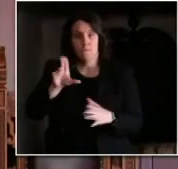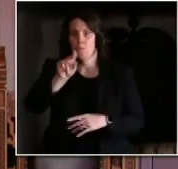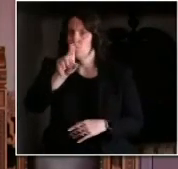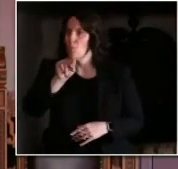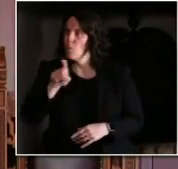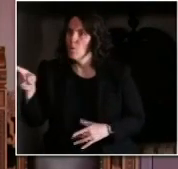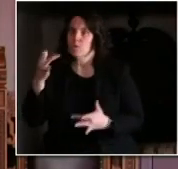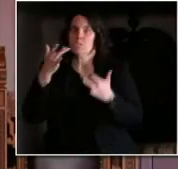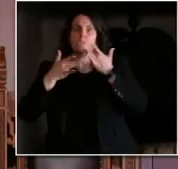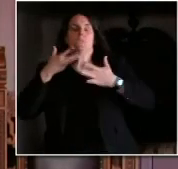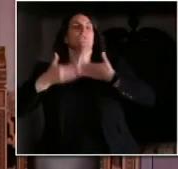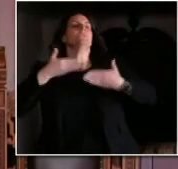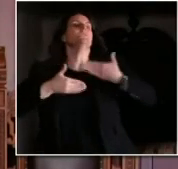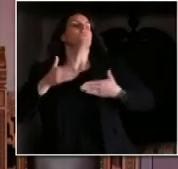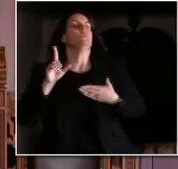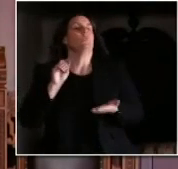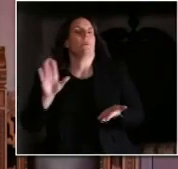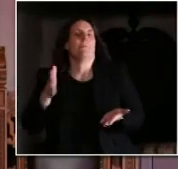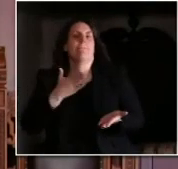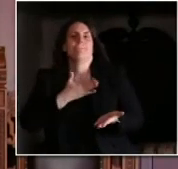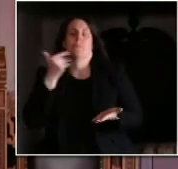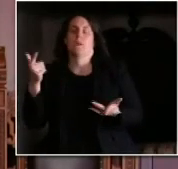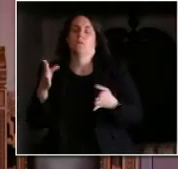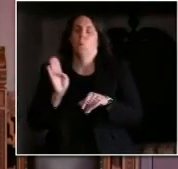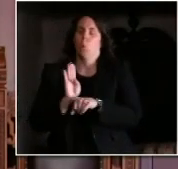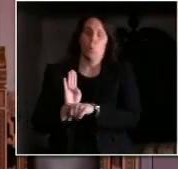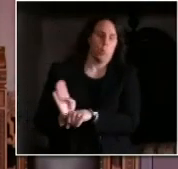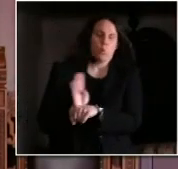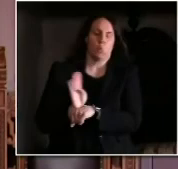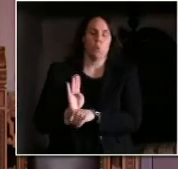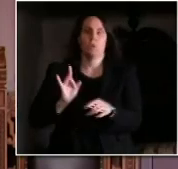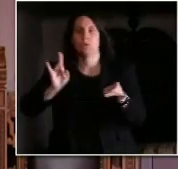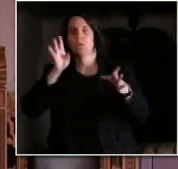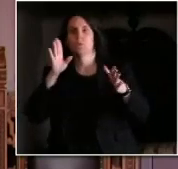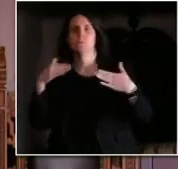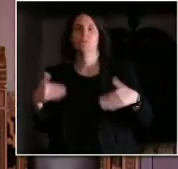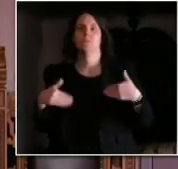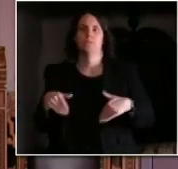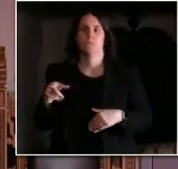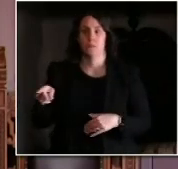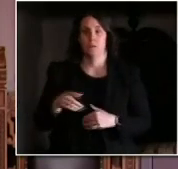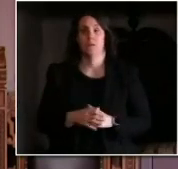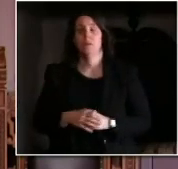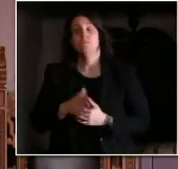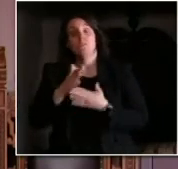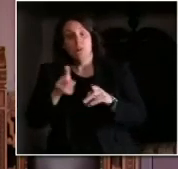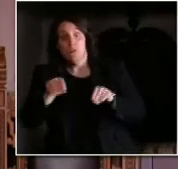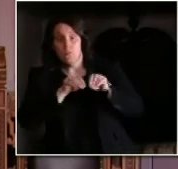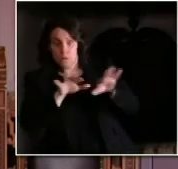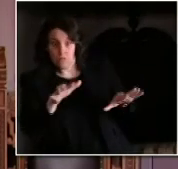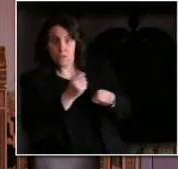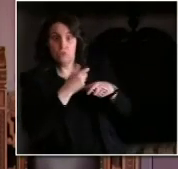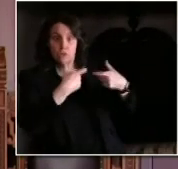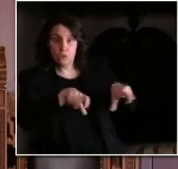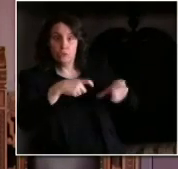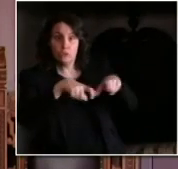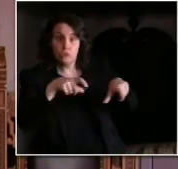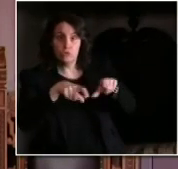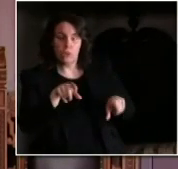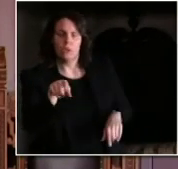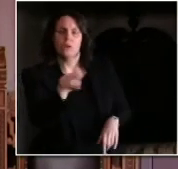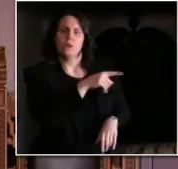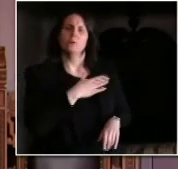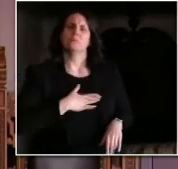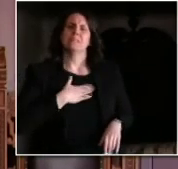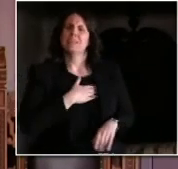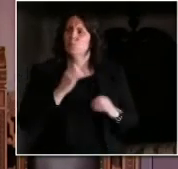And if people have not received their checks yet, then they should come back and ask questions. Thank you, Rachel.